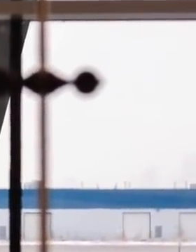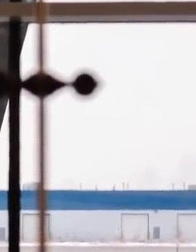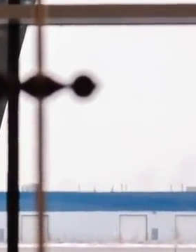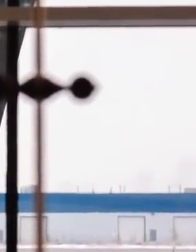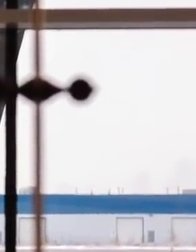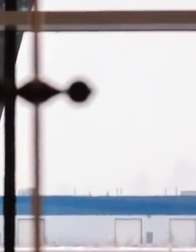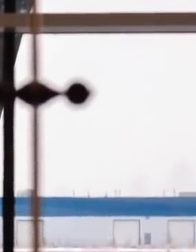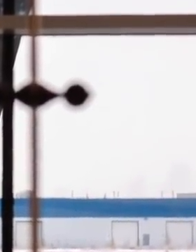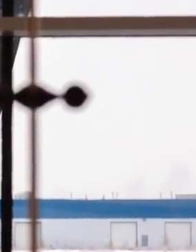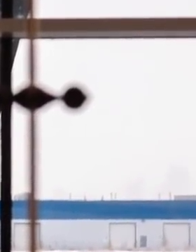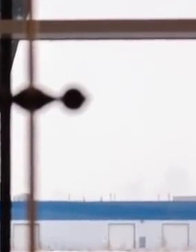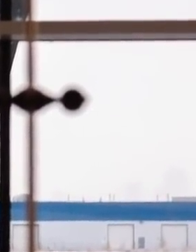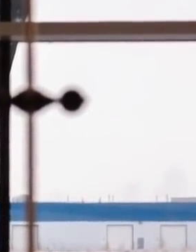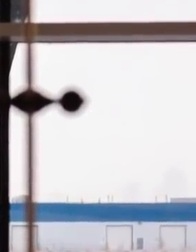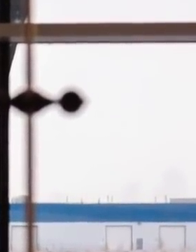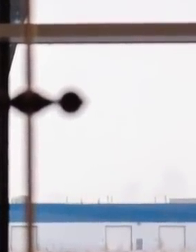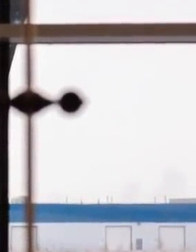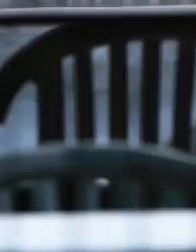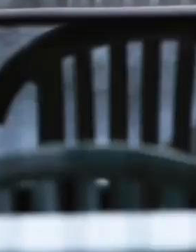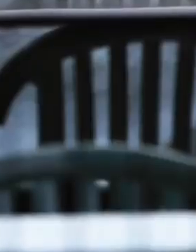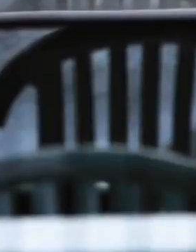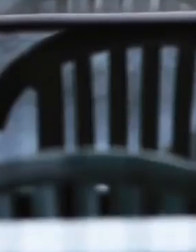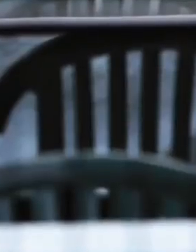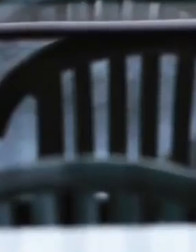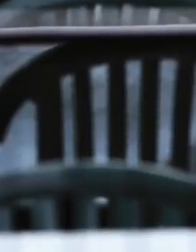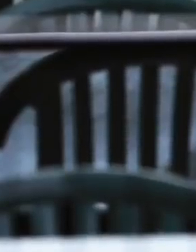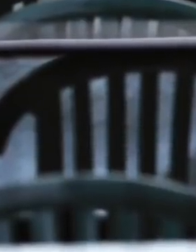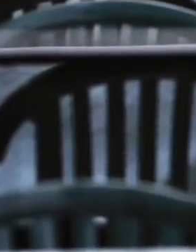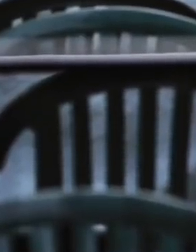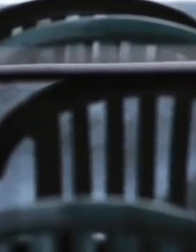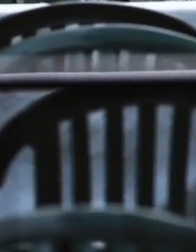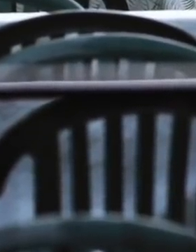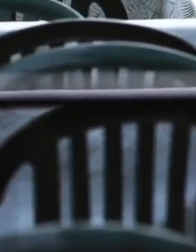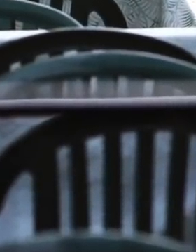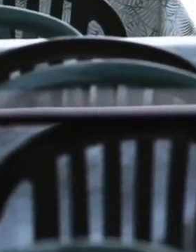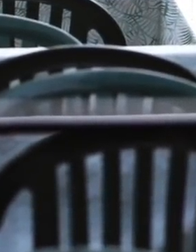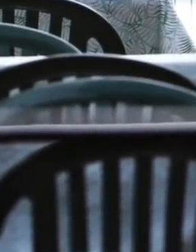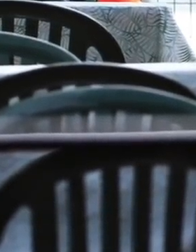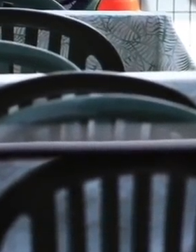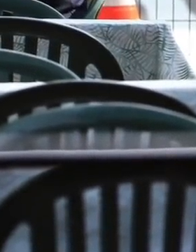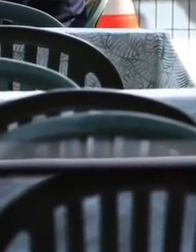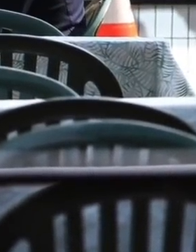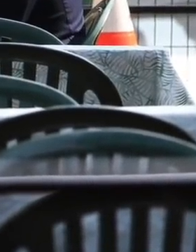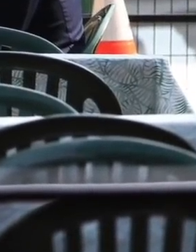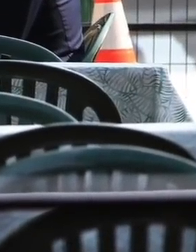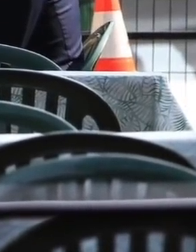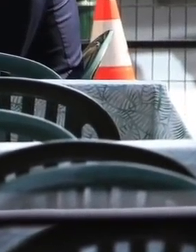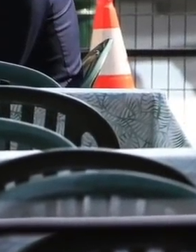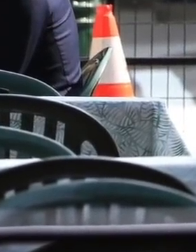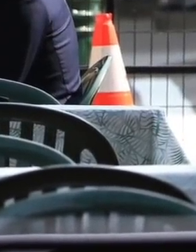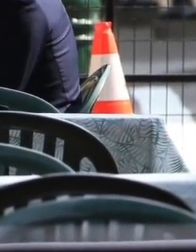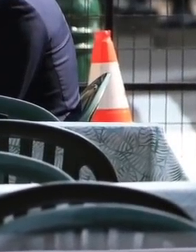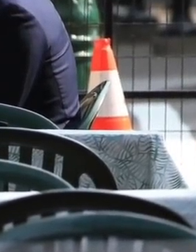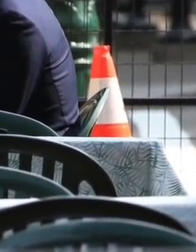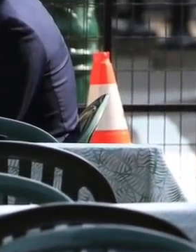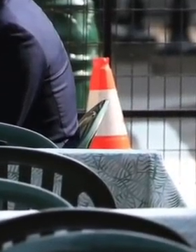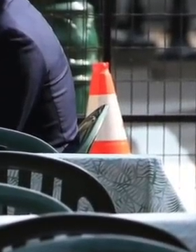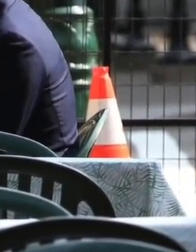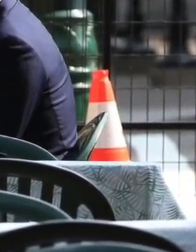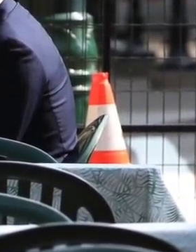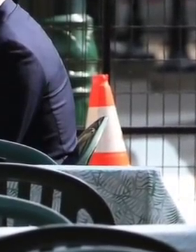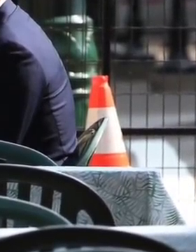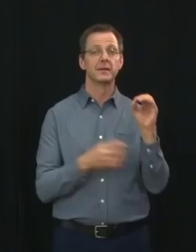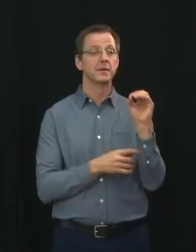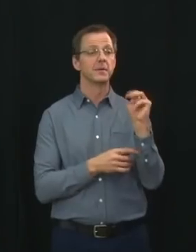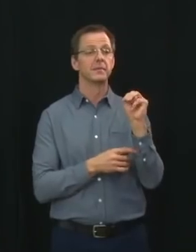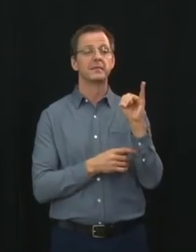and resume their regular routines. This is especially true as BA2 Omicron subvariant is a dominant